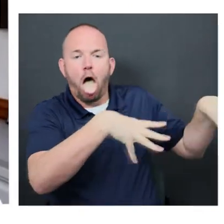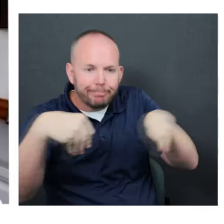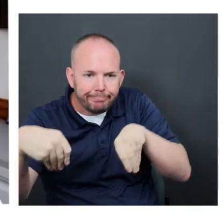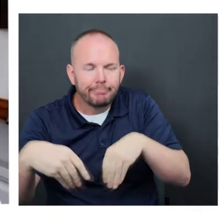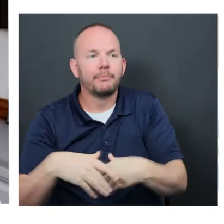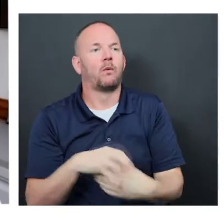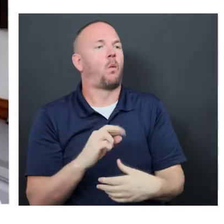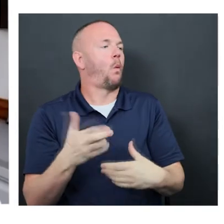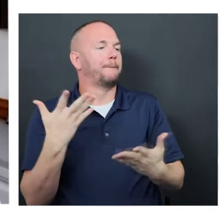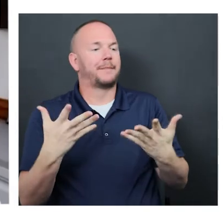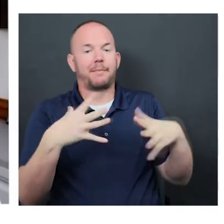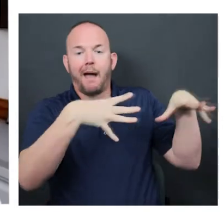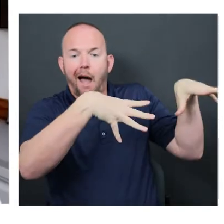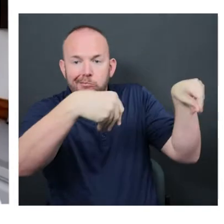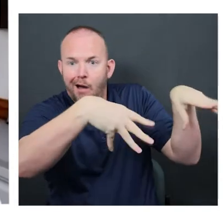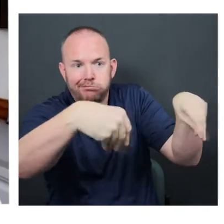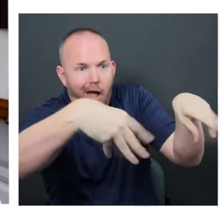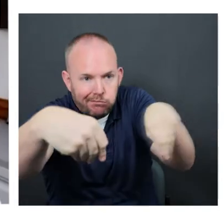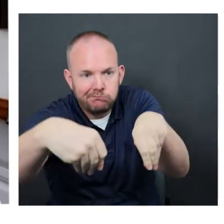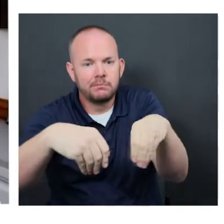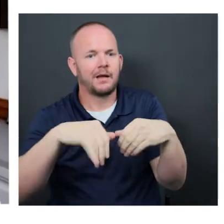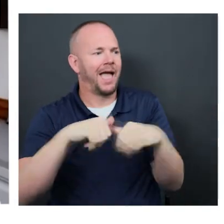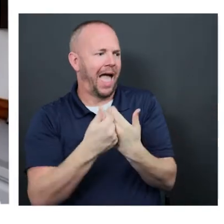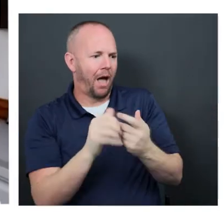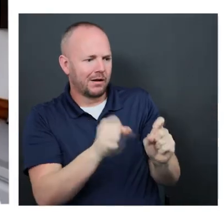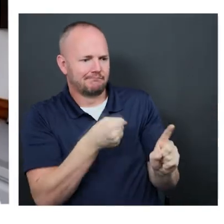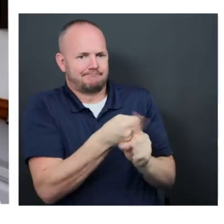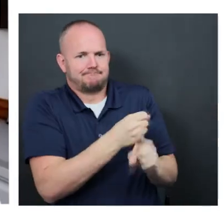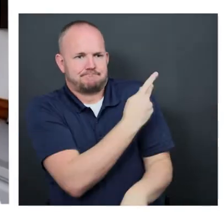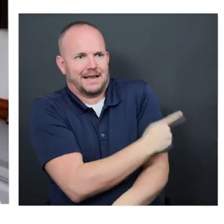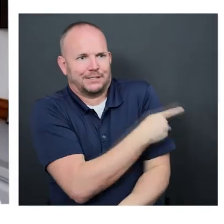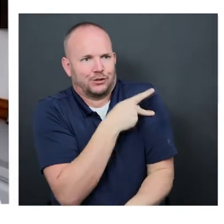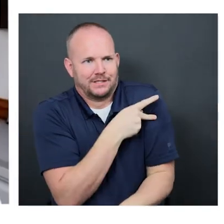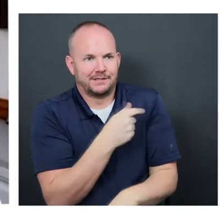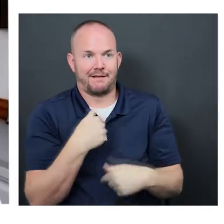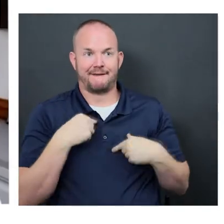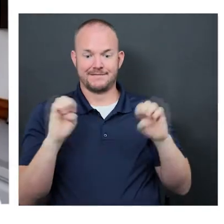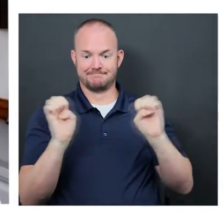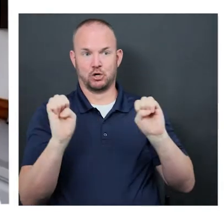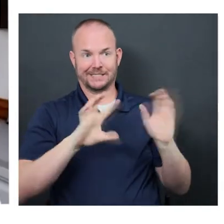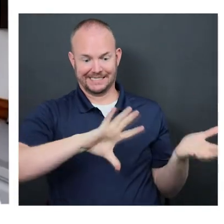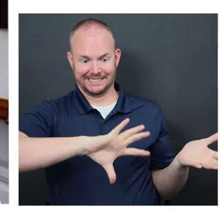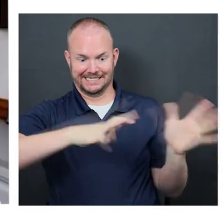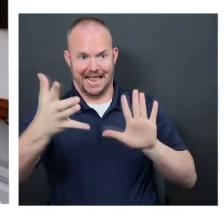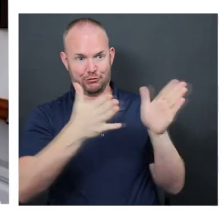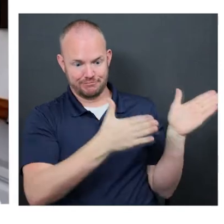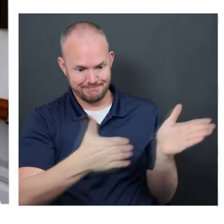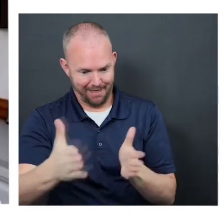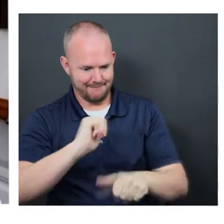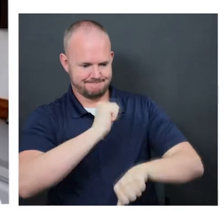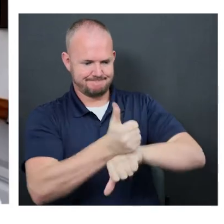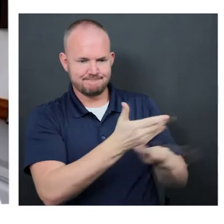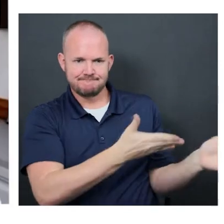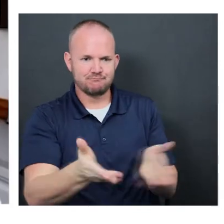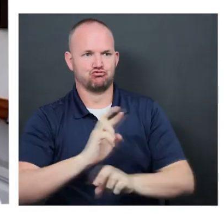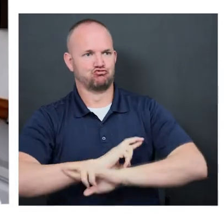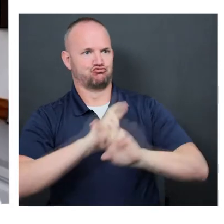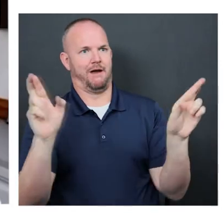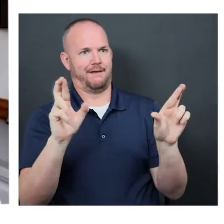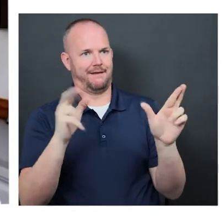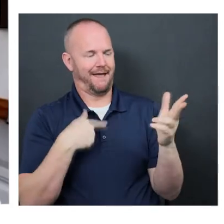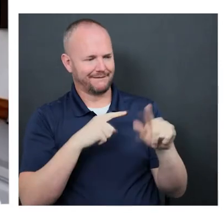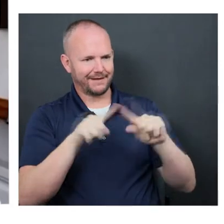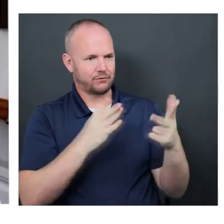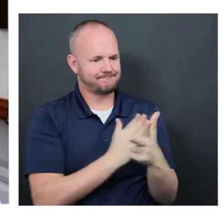right? When the lights go out, how do you serve patients? So having an emergency disaster plan in place, having all three